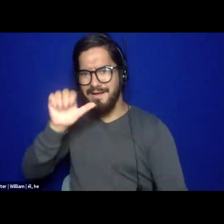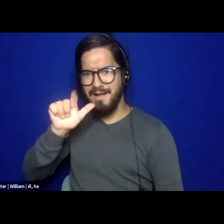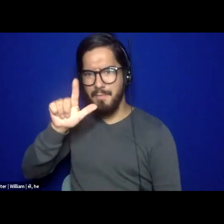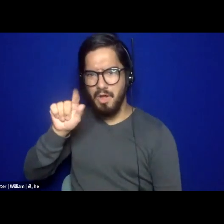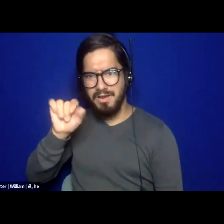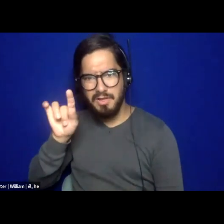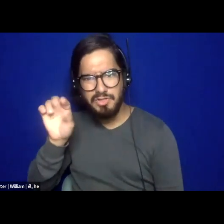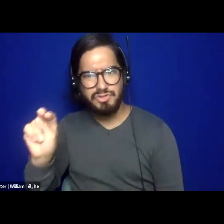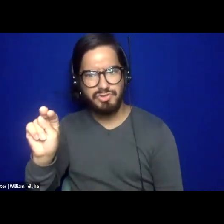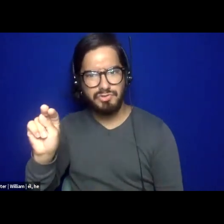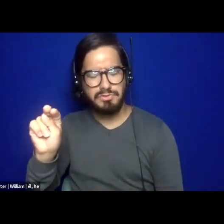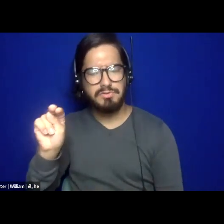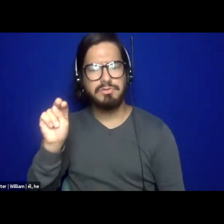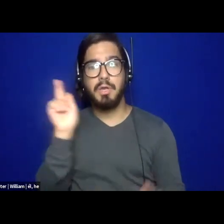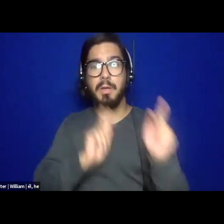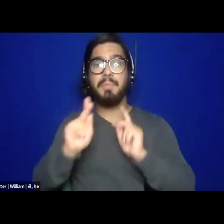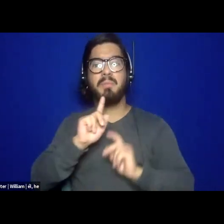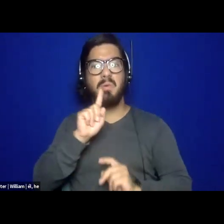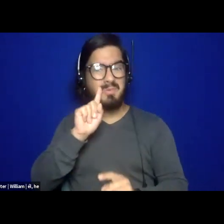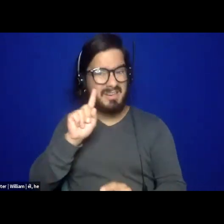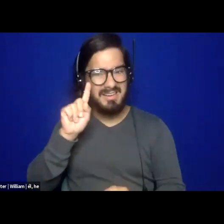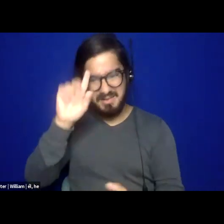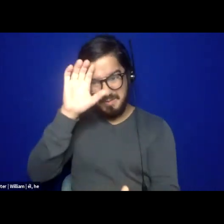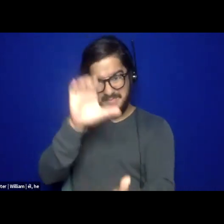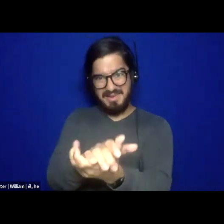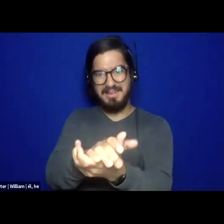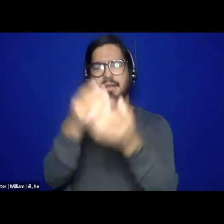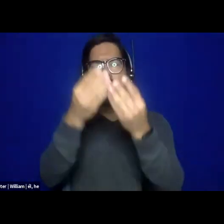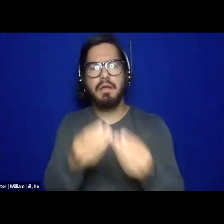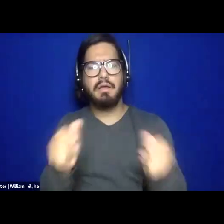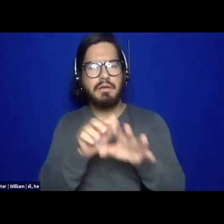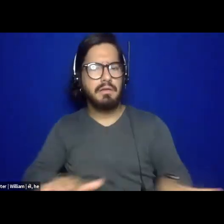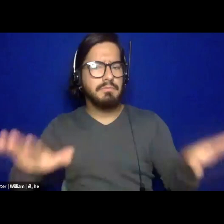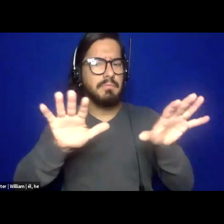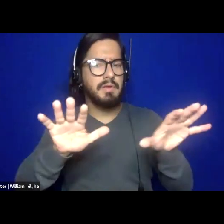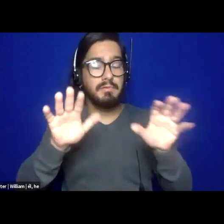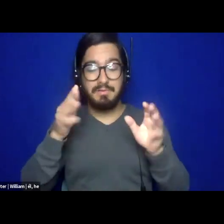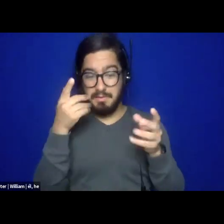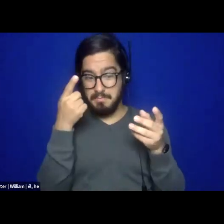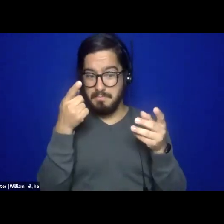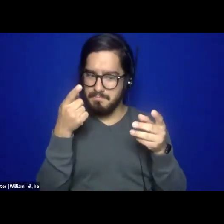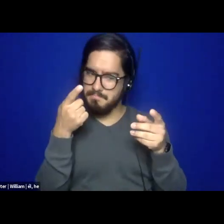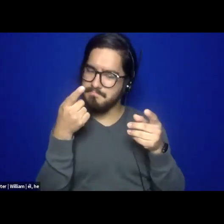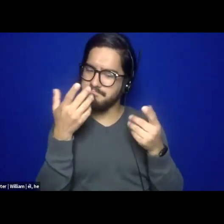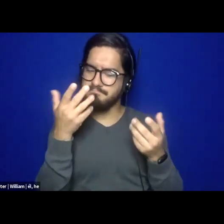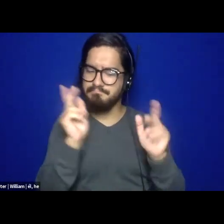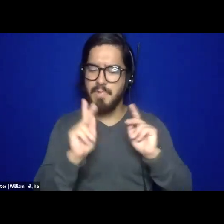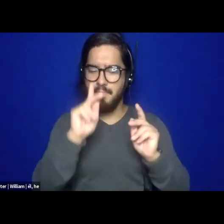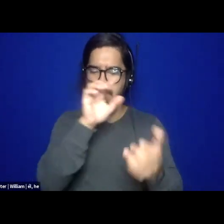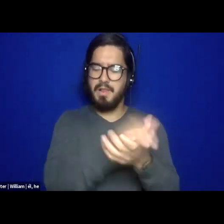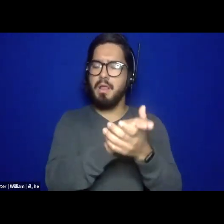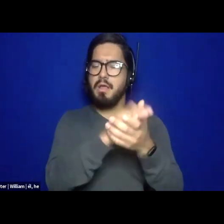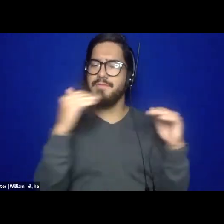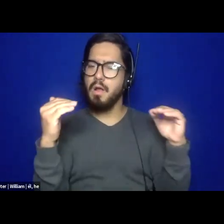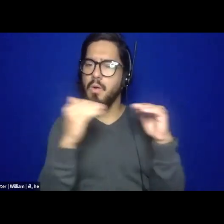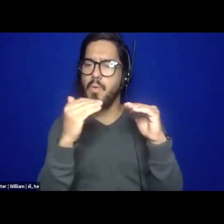want a more healing space, as people who believe in the equality and freedom of others? So that's one example. If you're faced with making